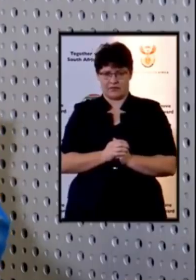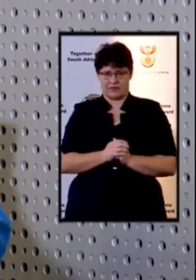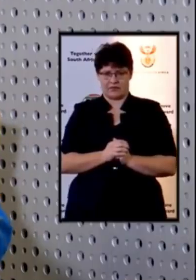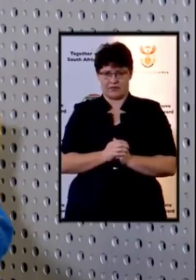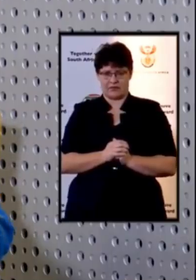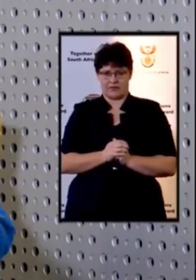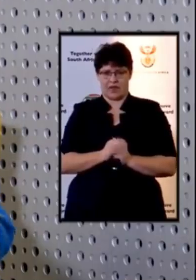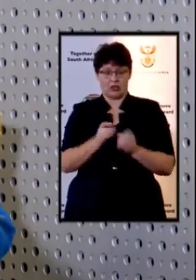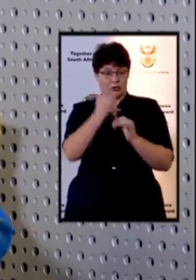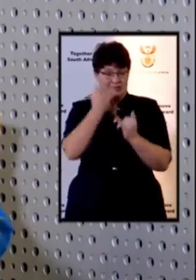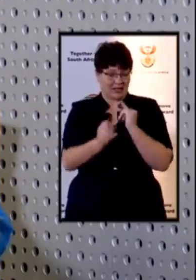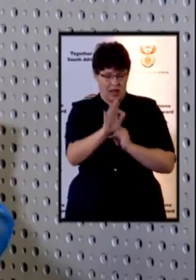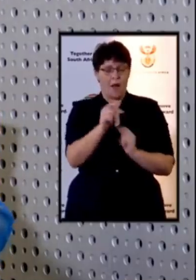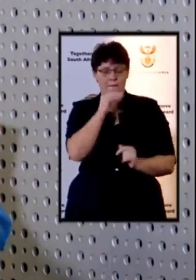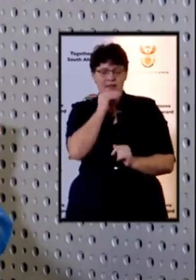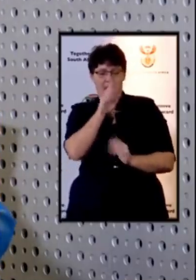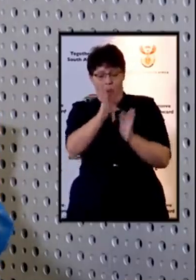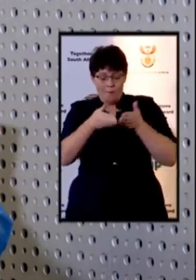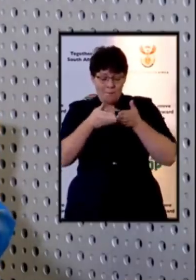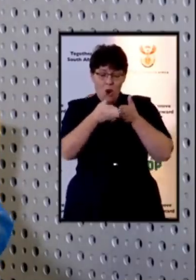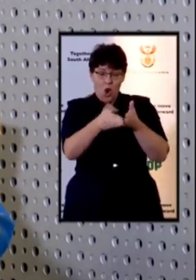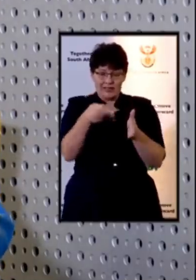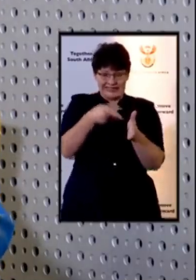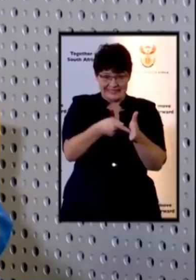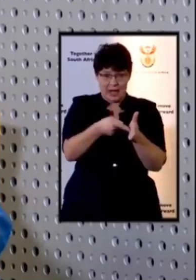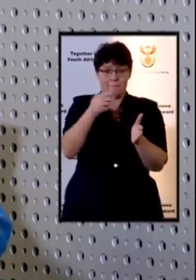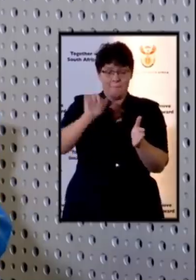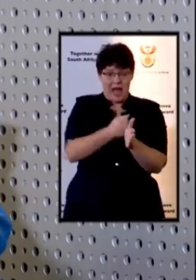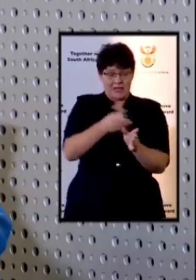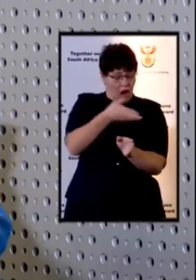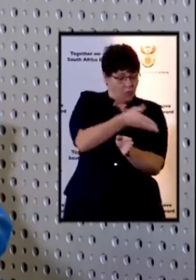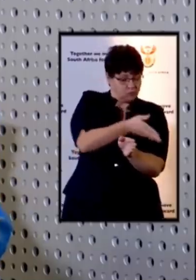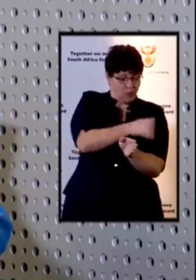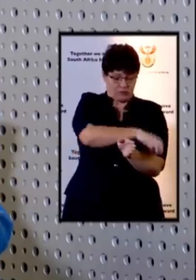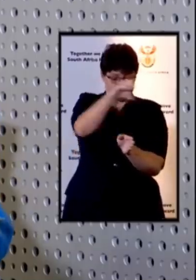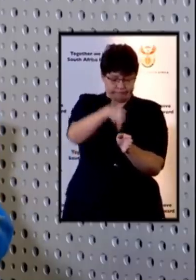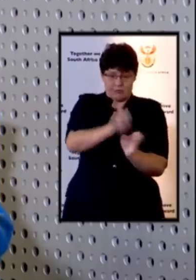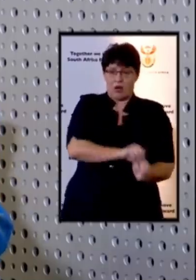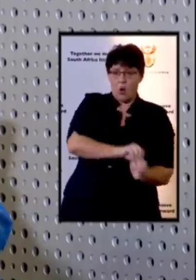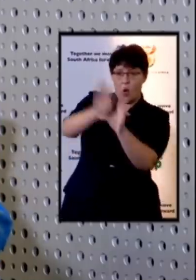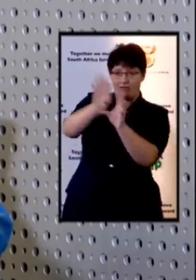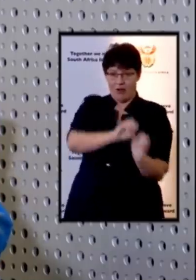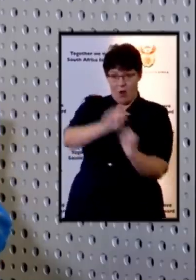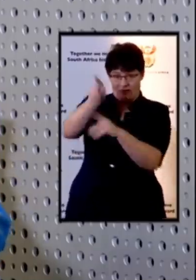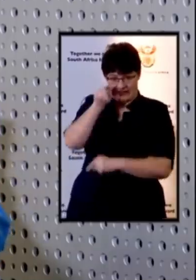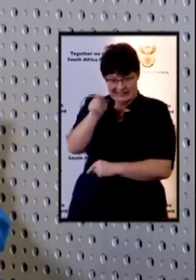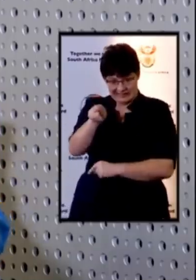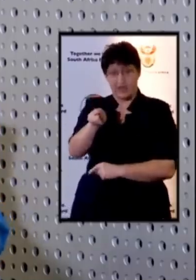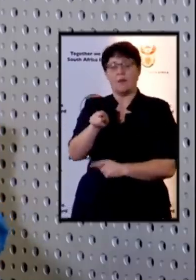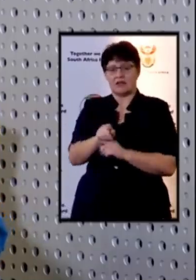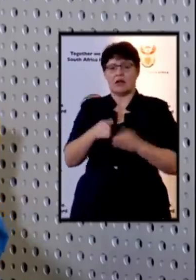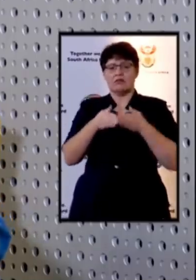and companies start manufacturing and exporting they don't find a port